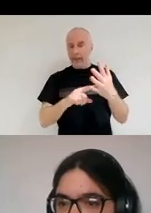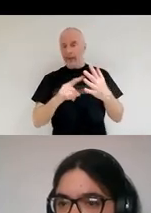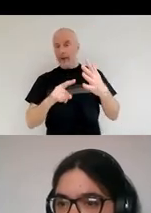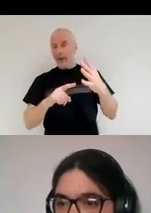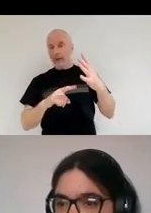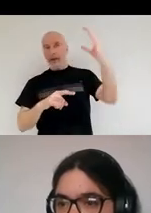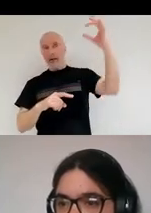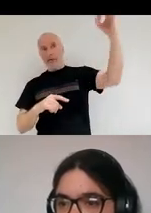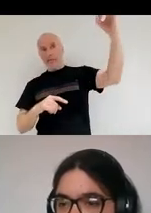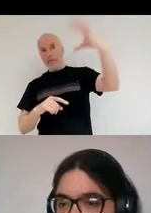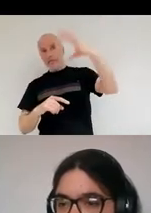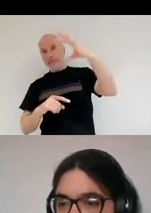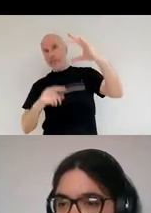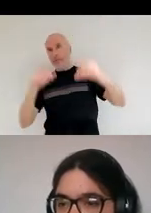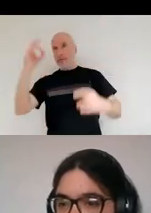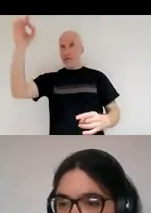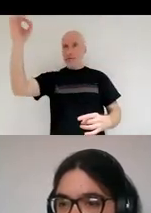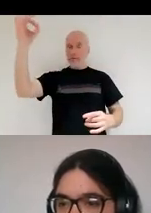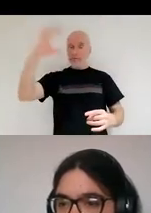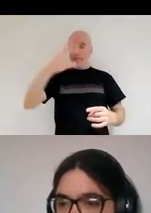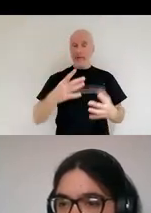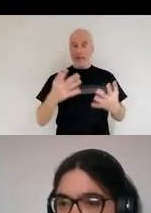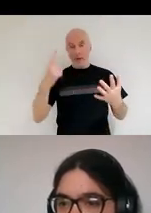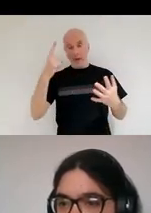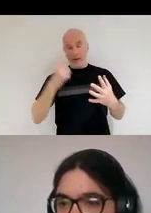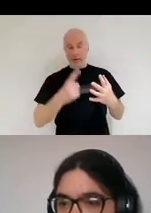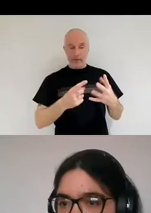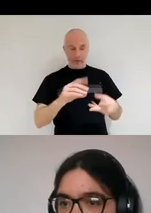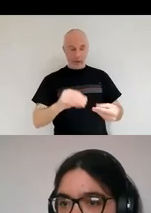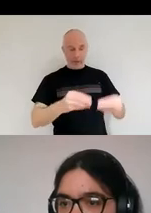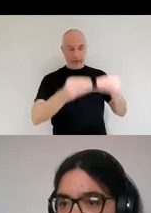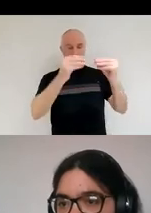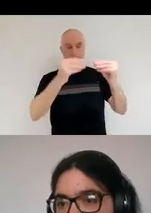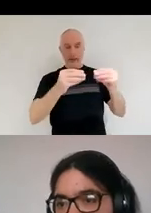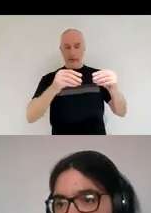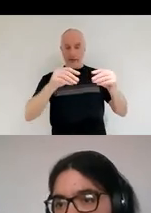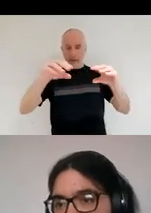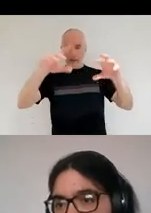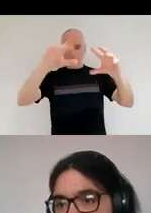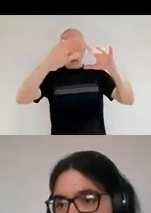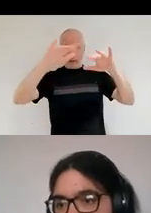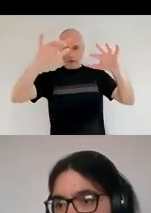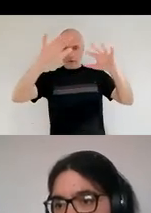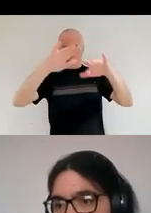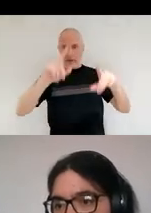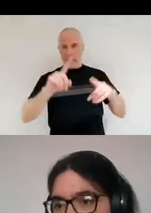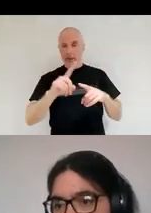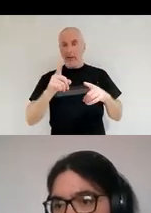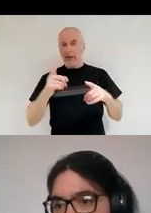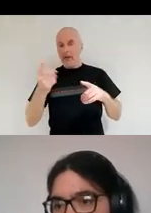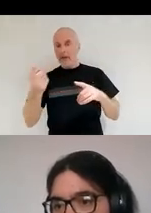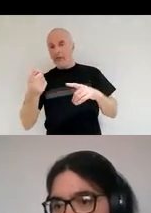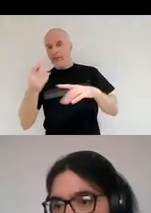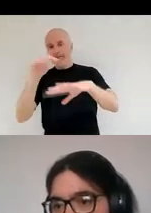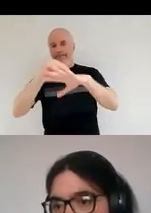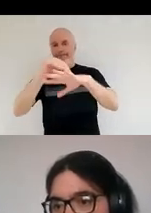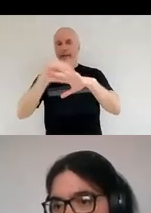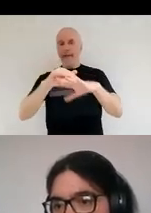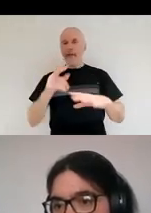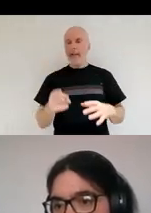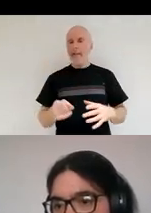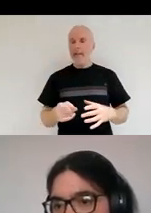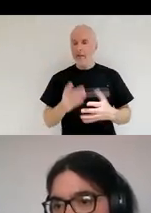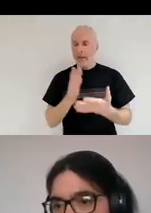have on them? So he's put, is it right to think that the composition of dust affects the elements which plants in a solar system can have on them? So I guess he's talking about this very